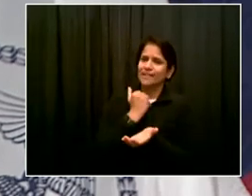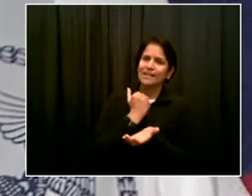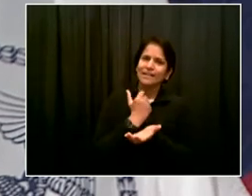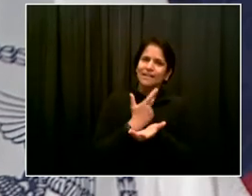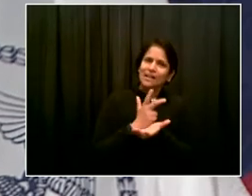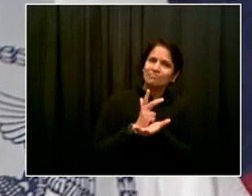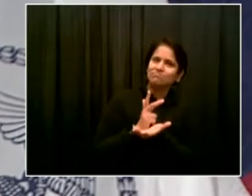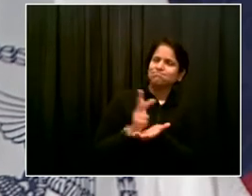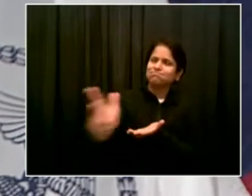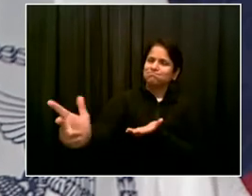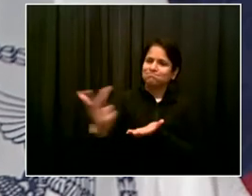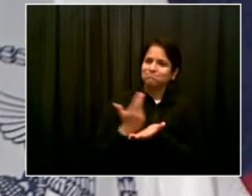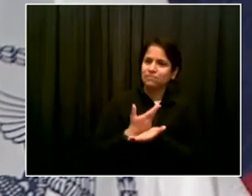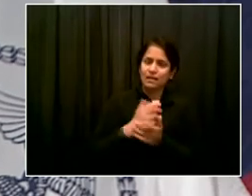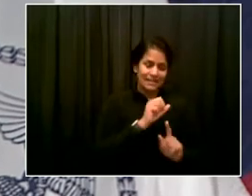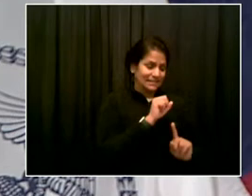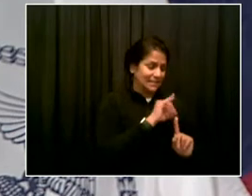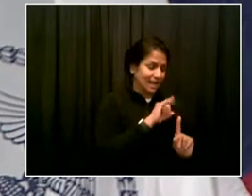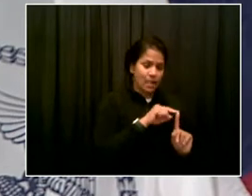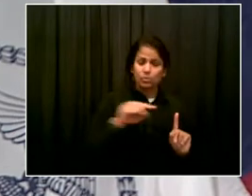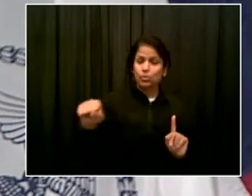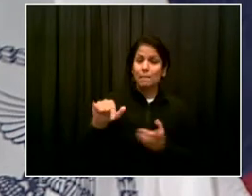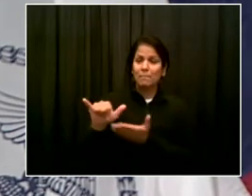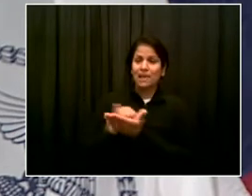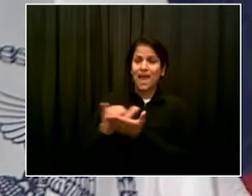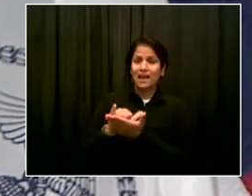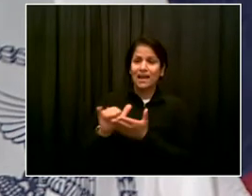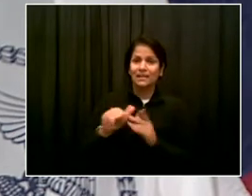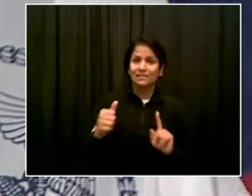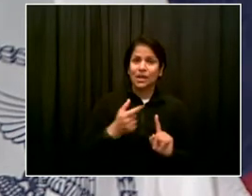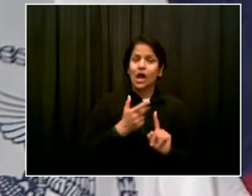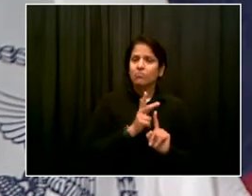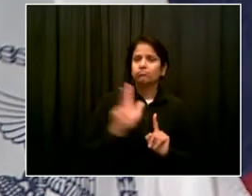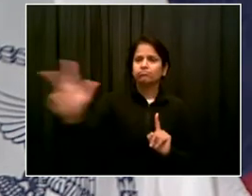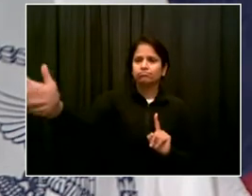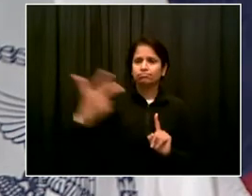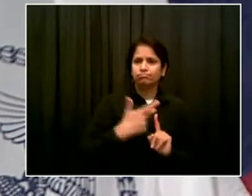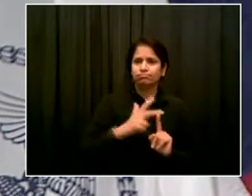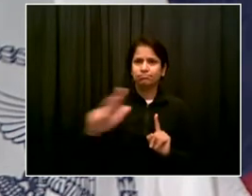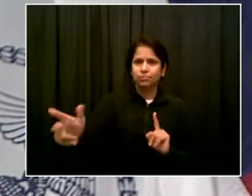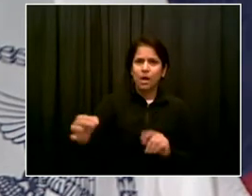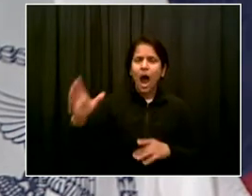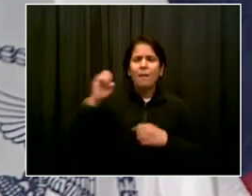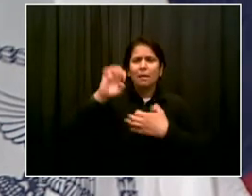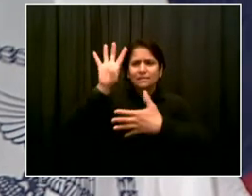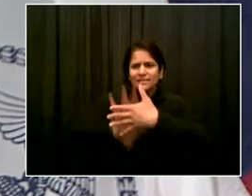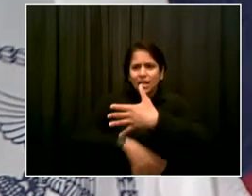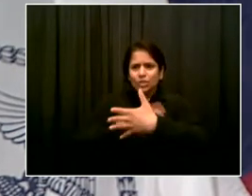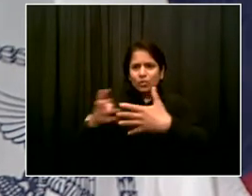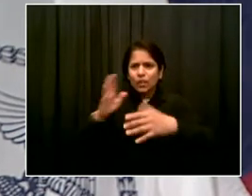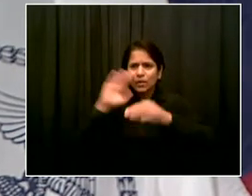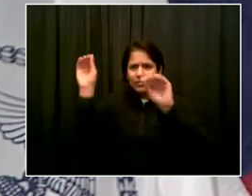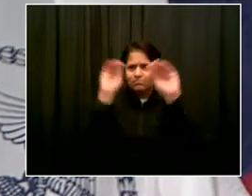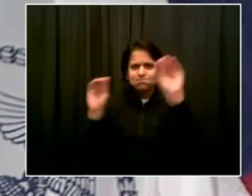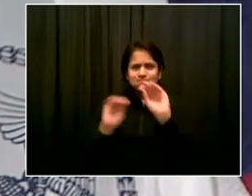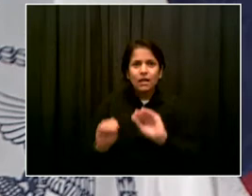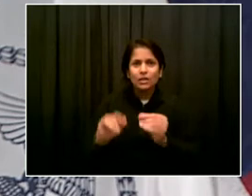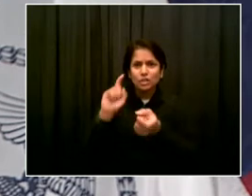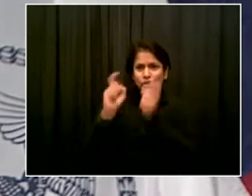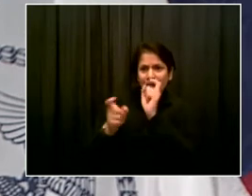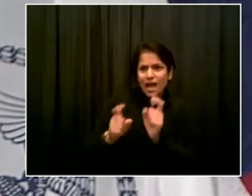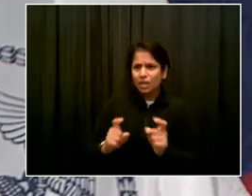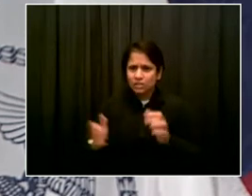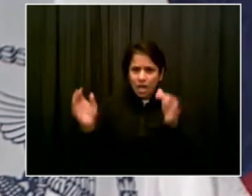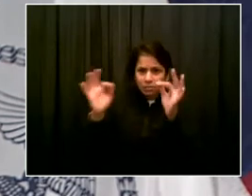recovery. So we're looking at the approach, the schedule, hiring, etc. And we'll have more to say on that in the next few days. My